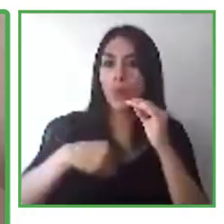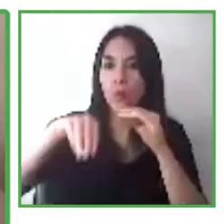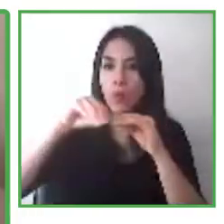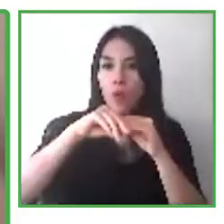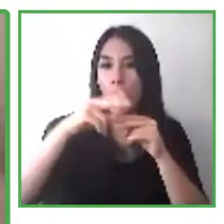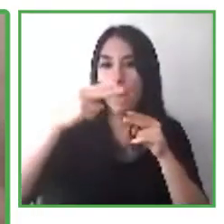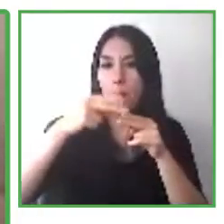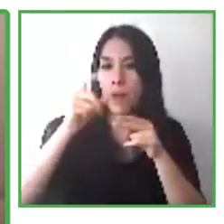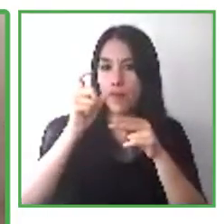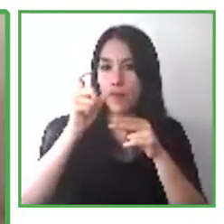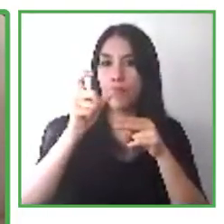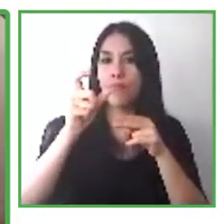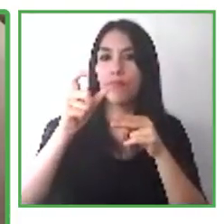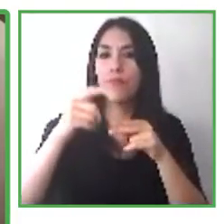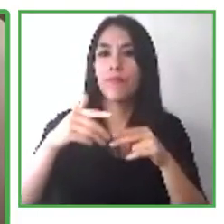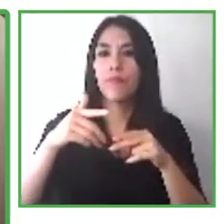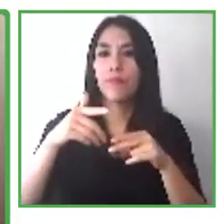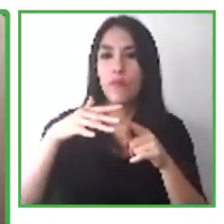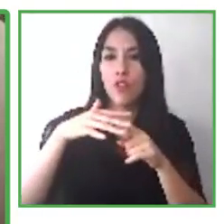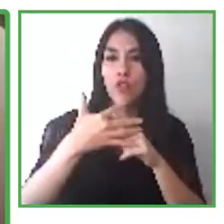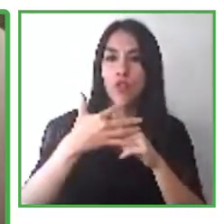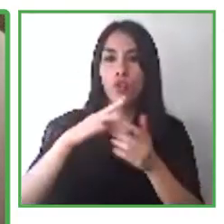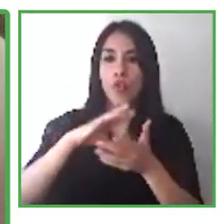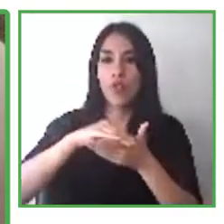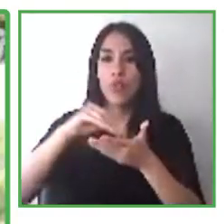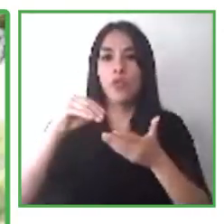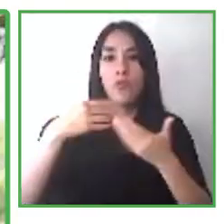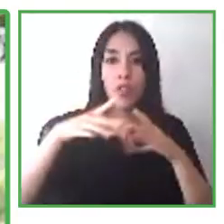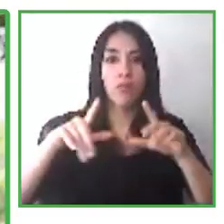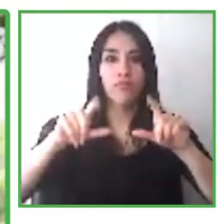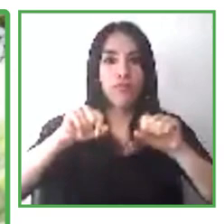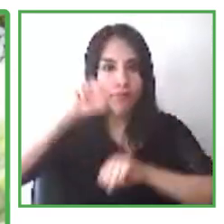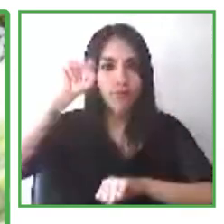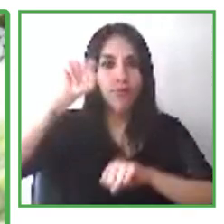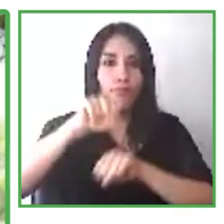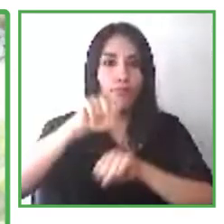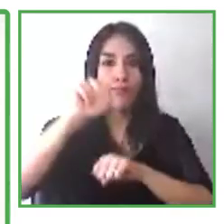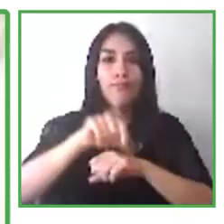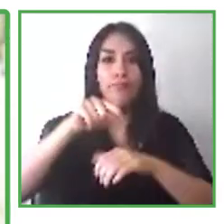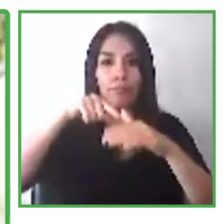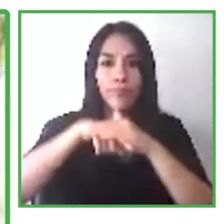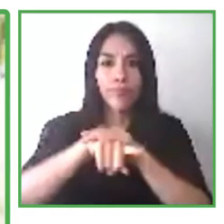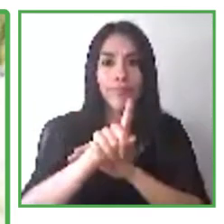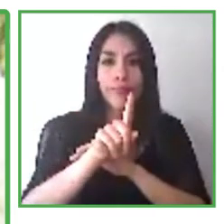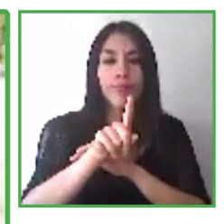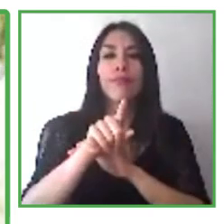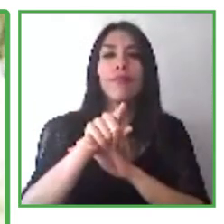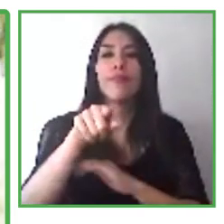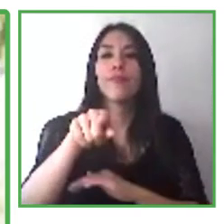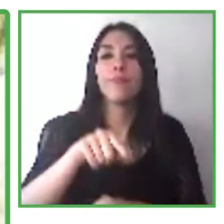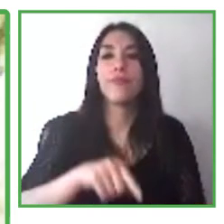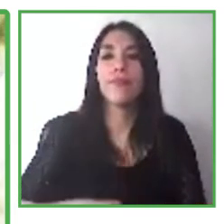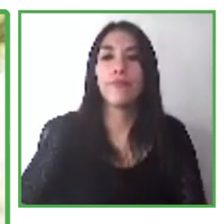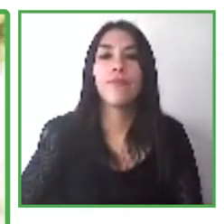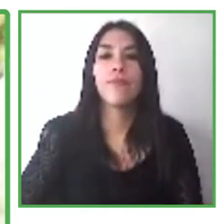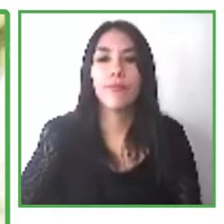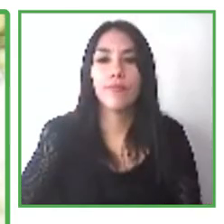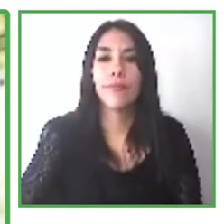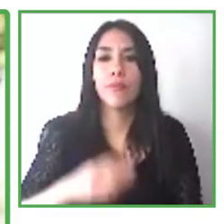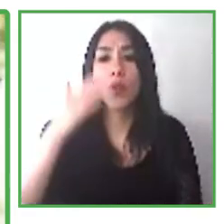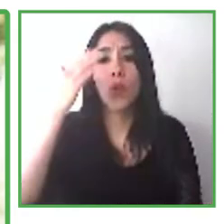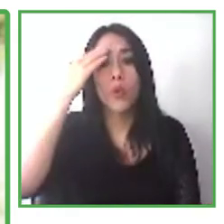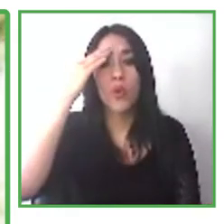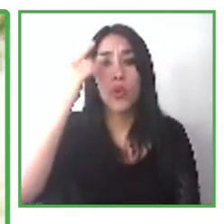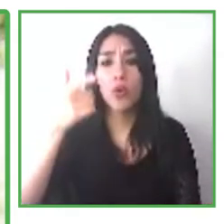Campbell. I heard about Poeta in 2015 through the social media and I decided to